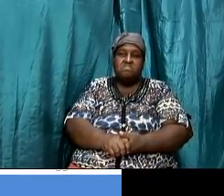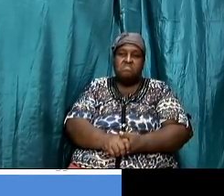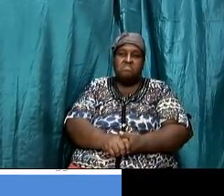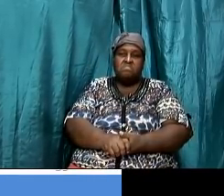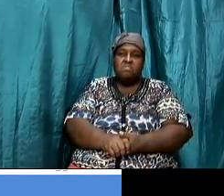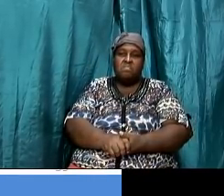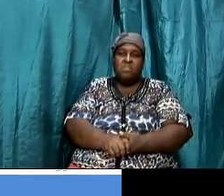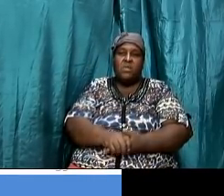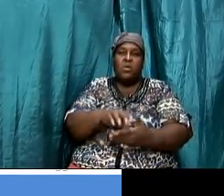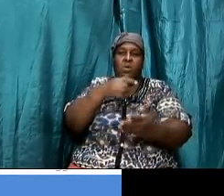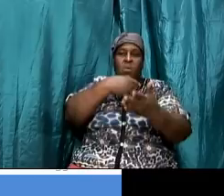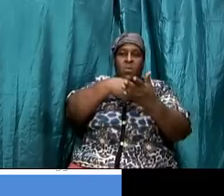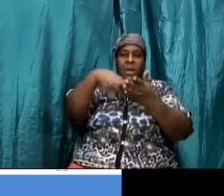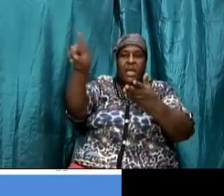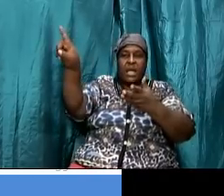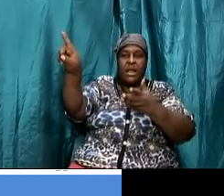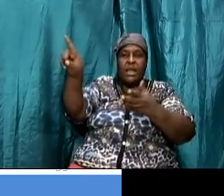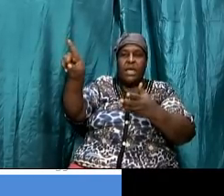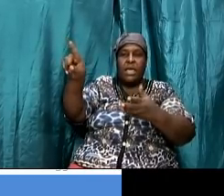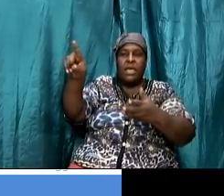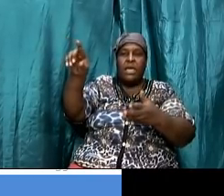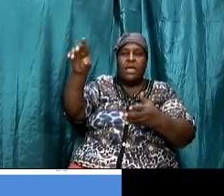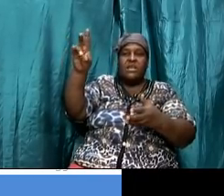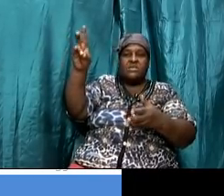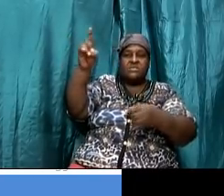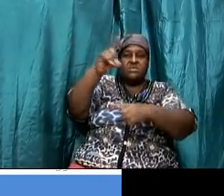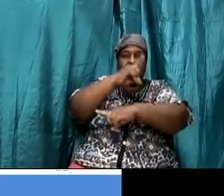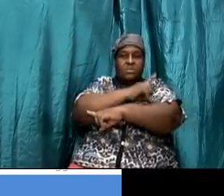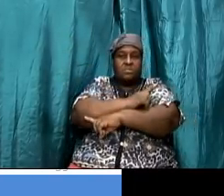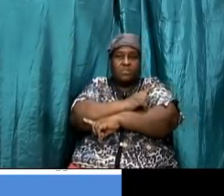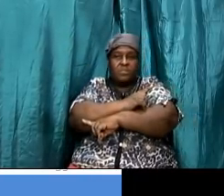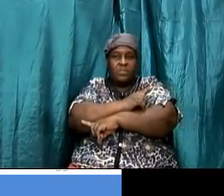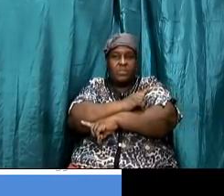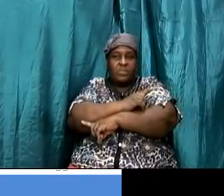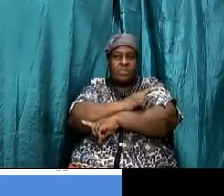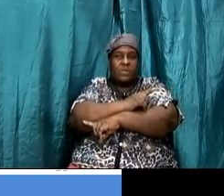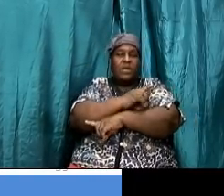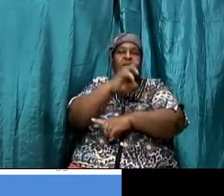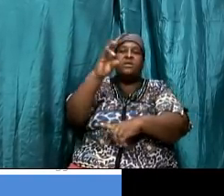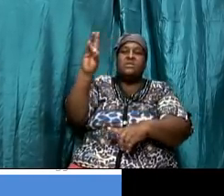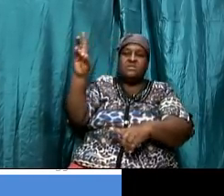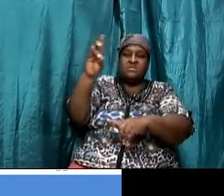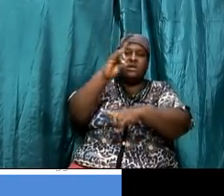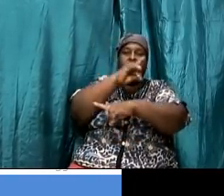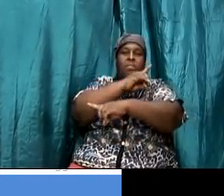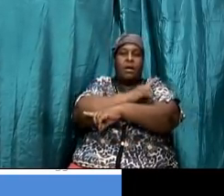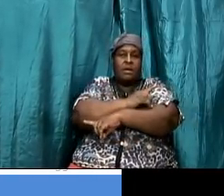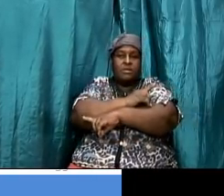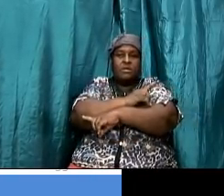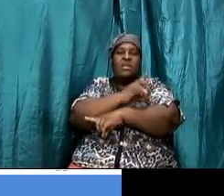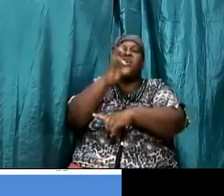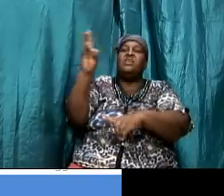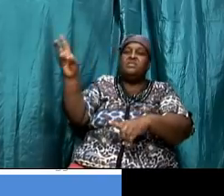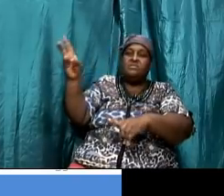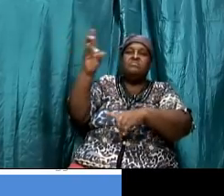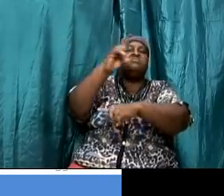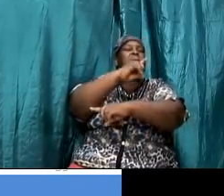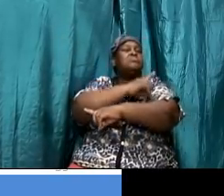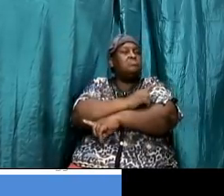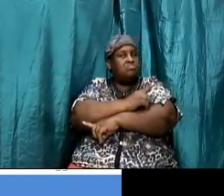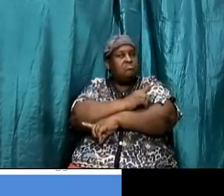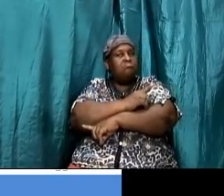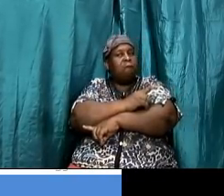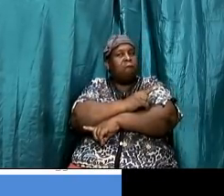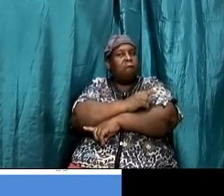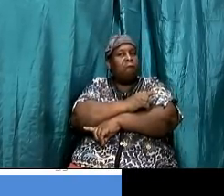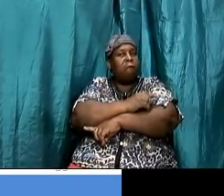right down to weekly the sabbath days which is the sabbaths in ezekiel 45 and the sabbaths in hosea